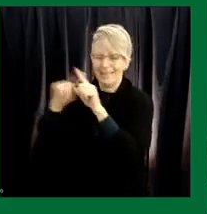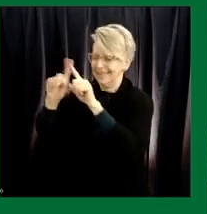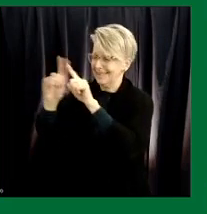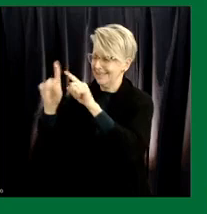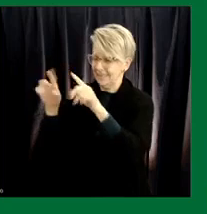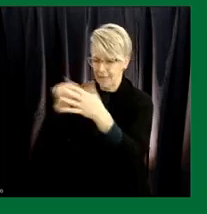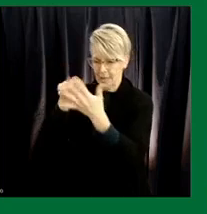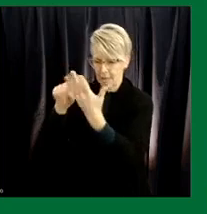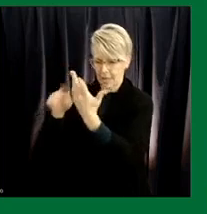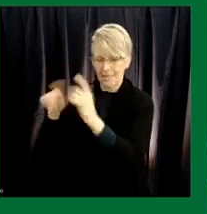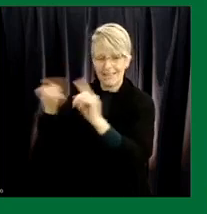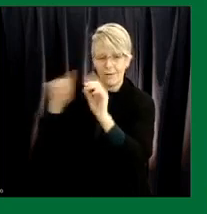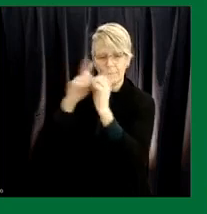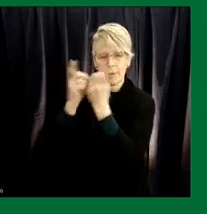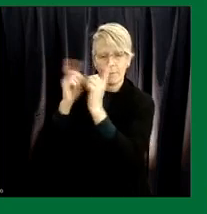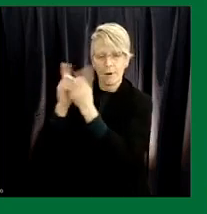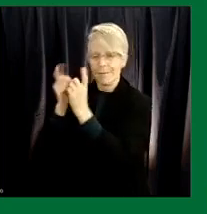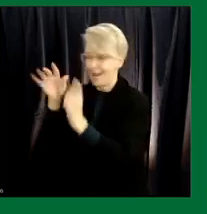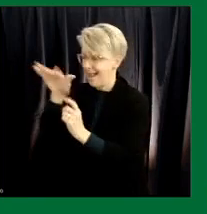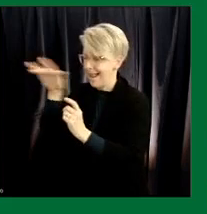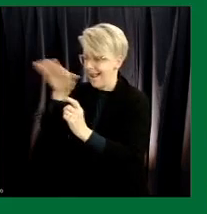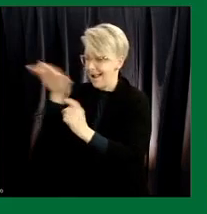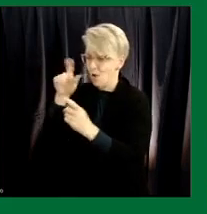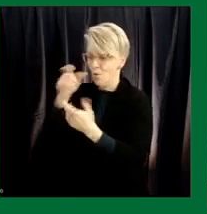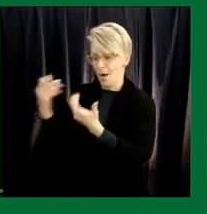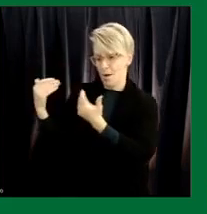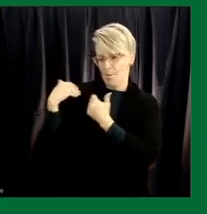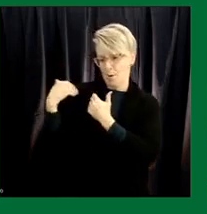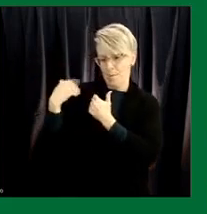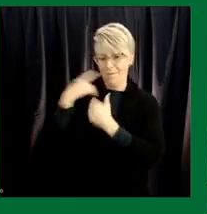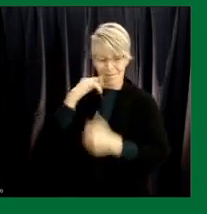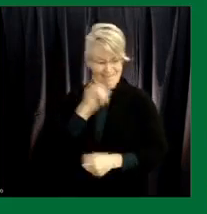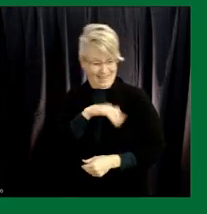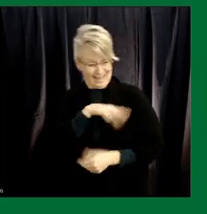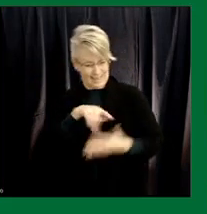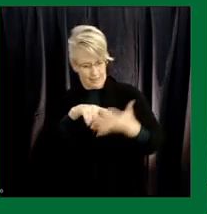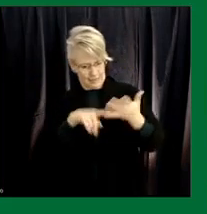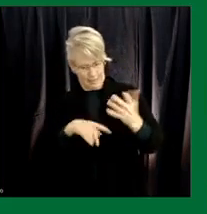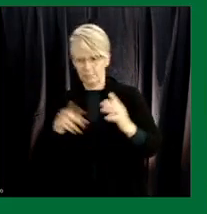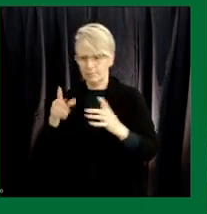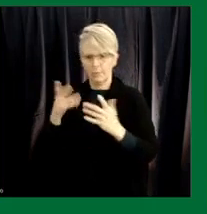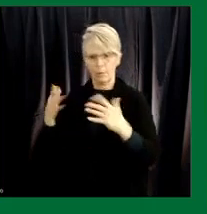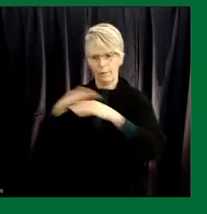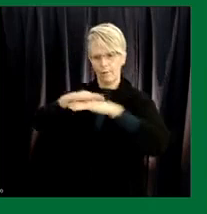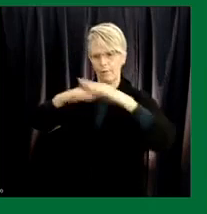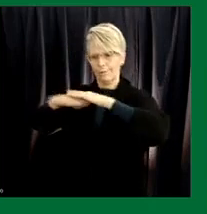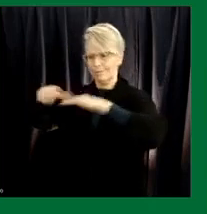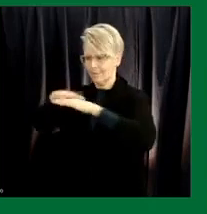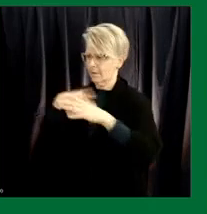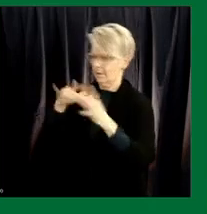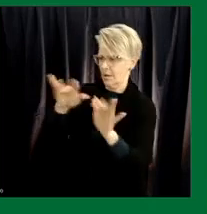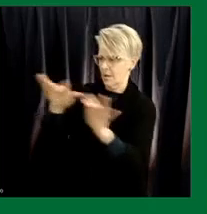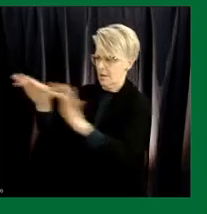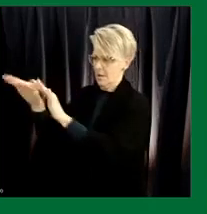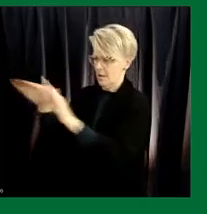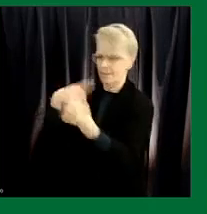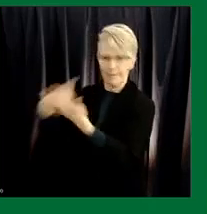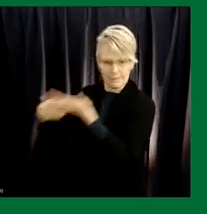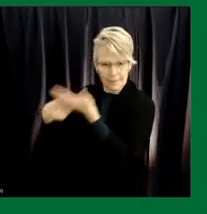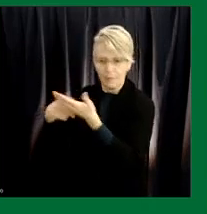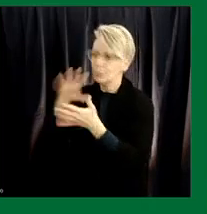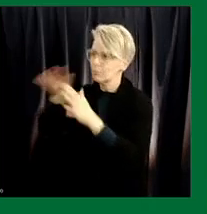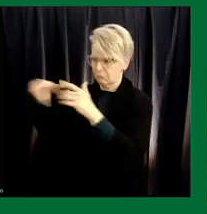ministries and the relevant people that are responsible for this and i think overall have received great support in in